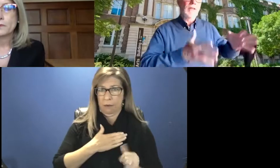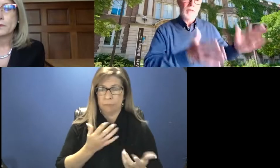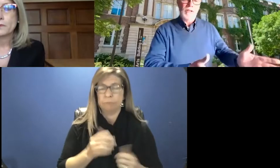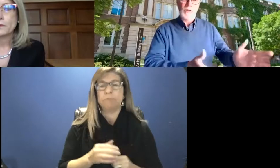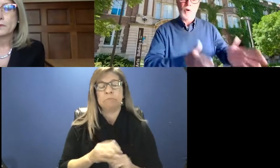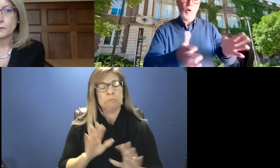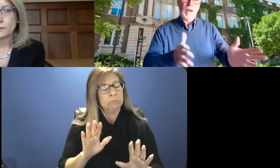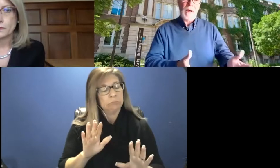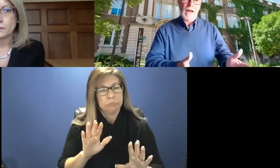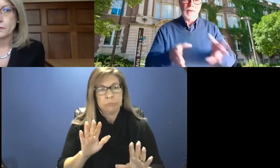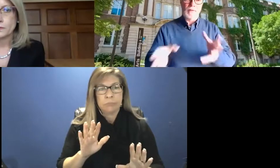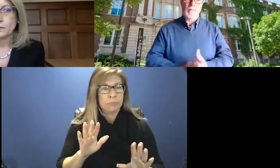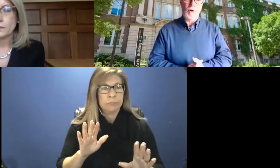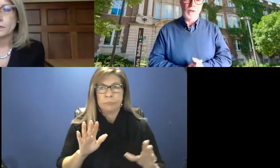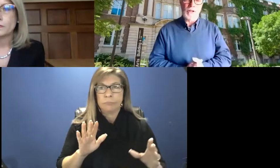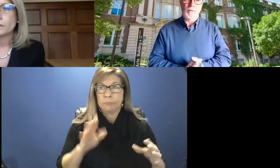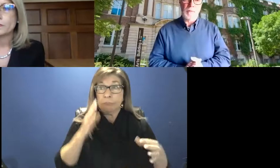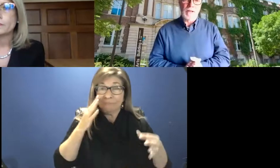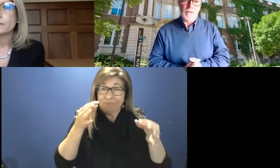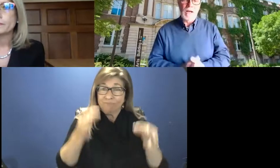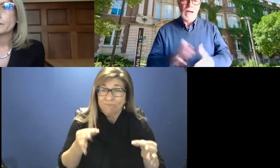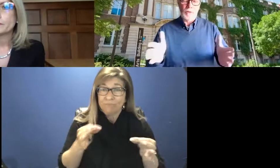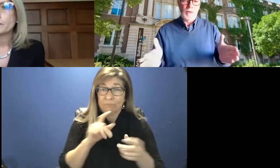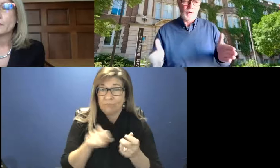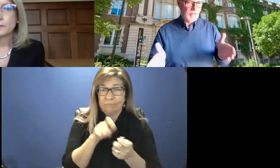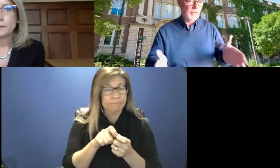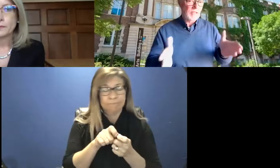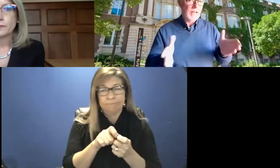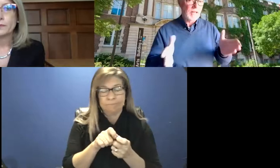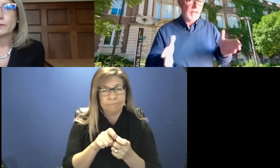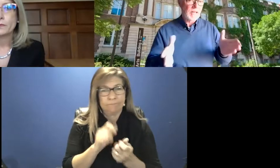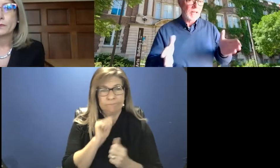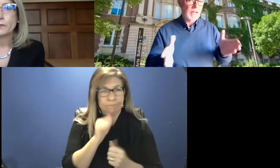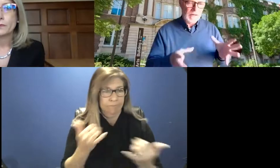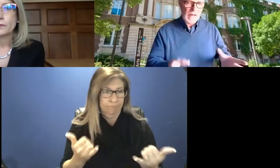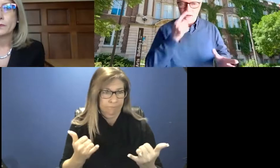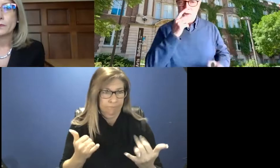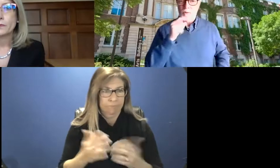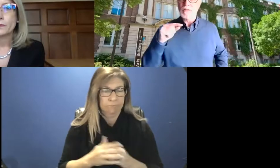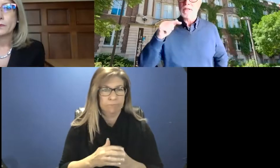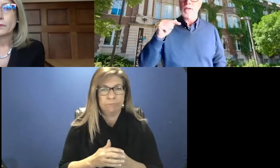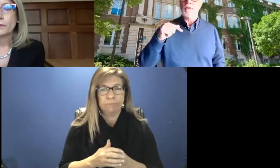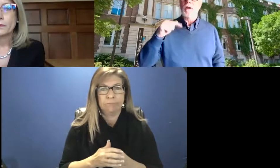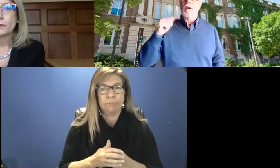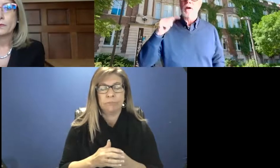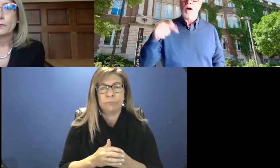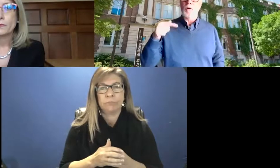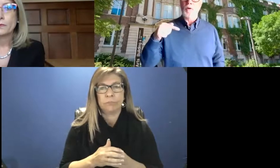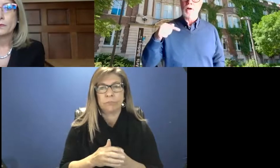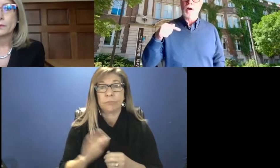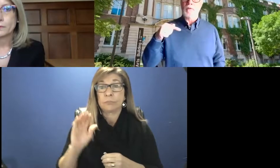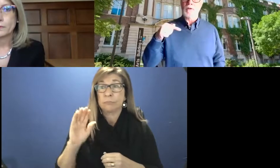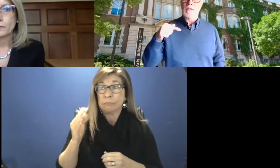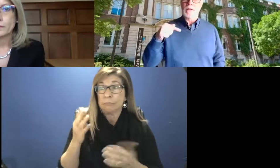decision or a path at this point, Jennifer, because I don't think those decisions have been made yet. There are still ongoing